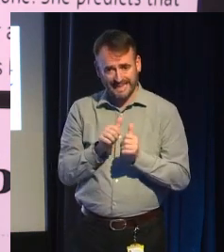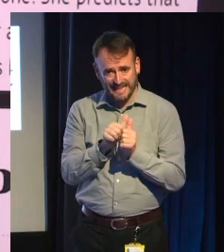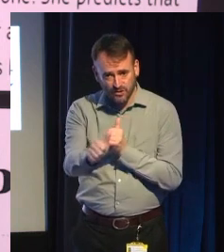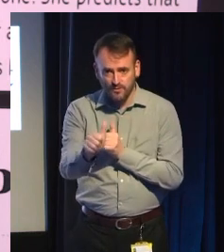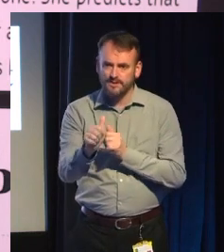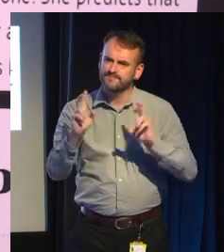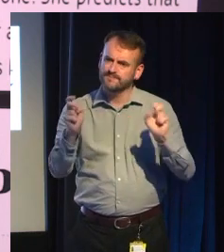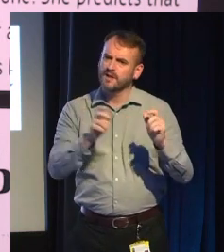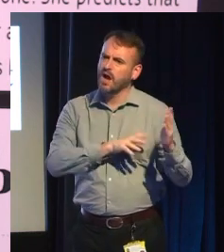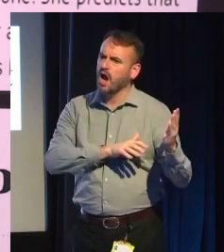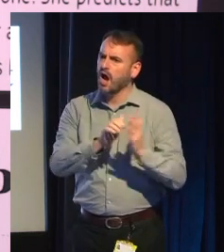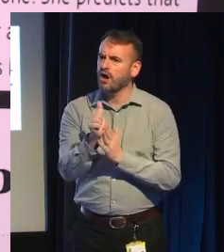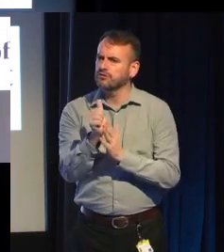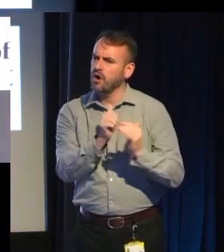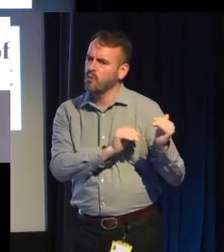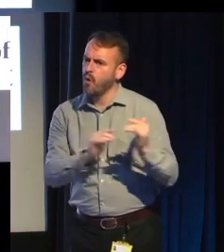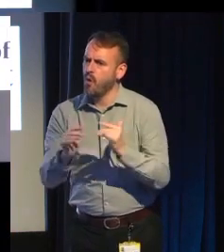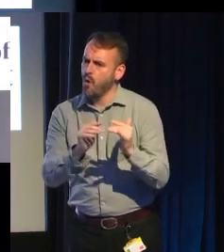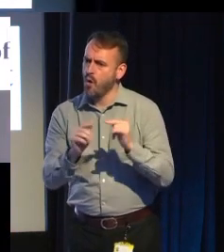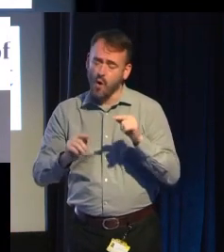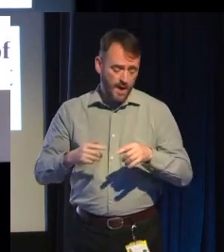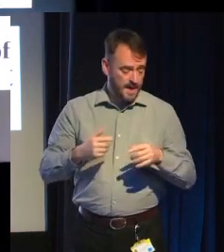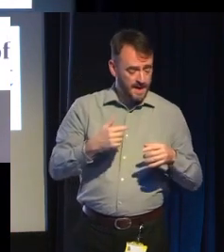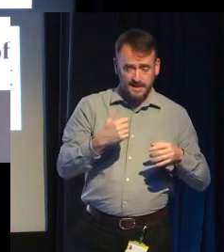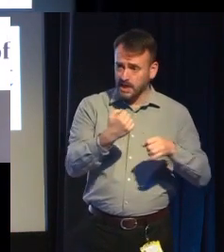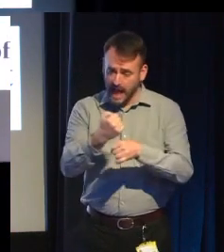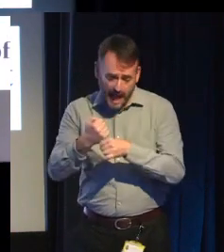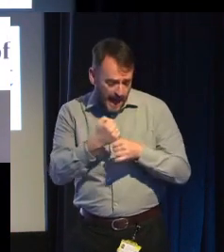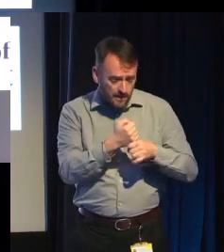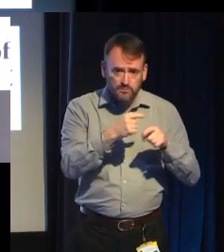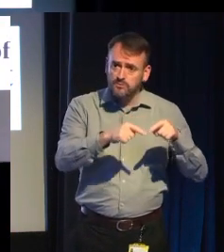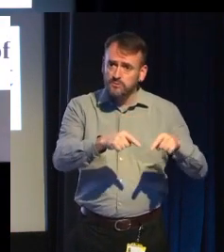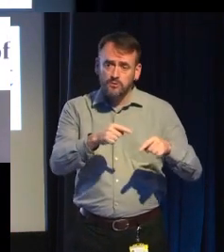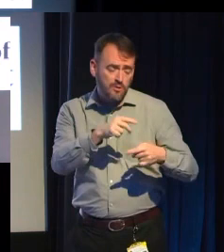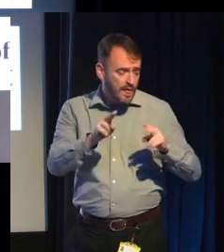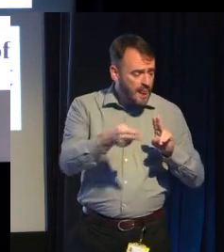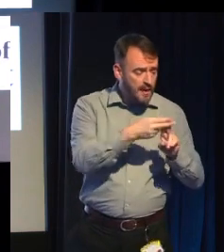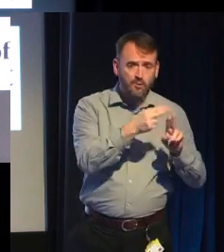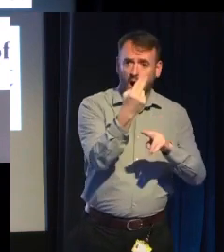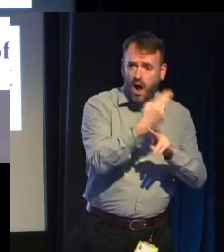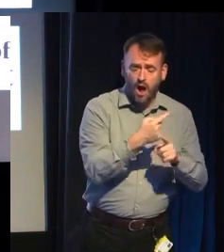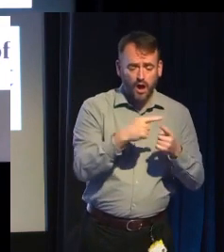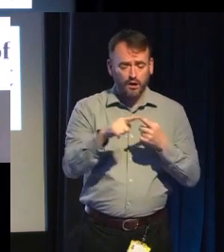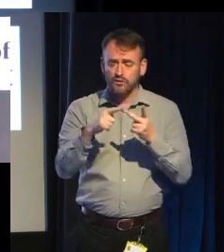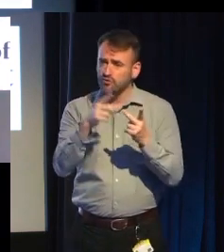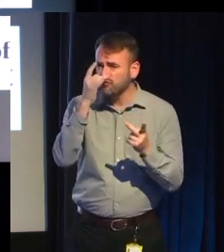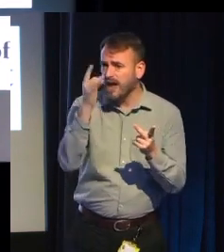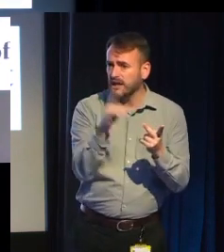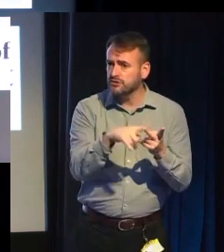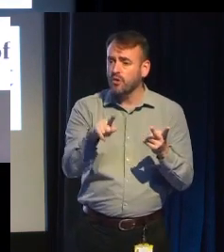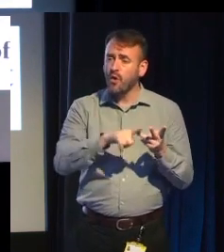Do games cause real-world violence? Are they art? Are they trash? And are women like me